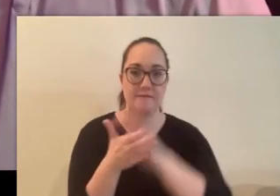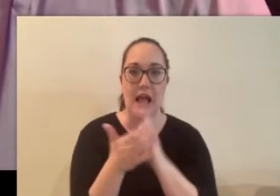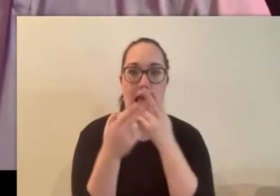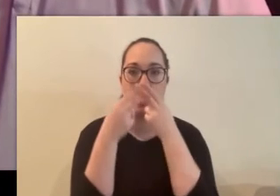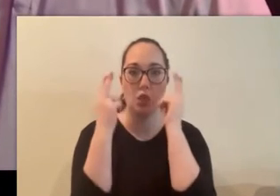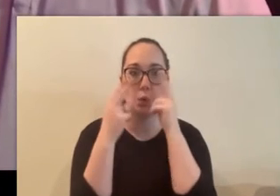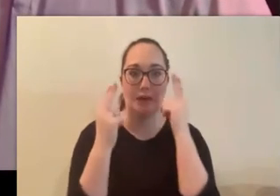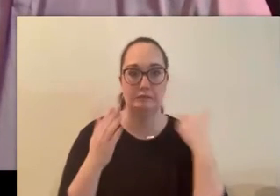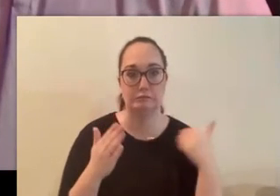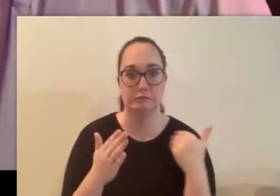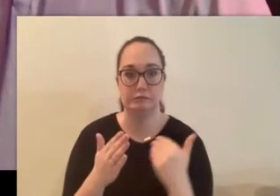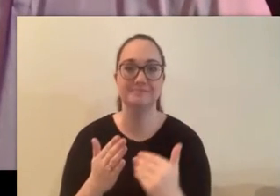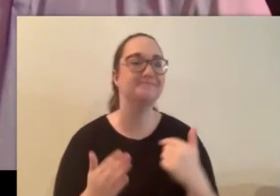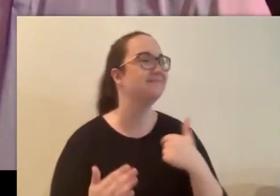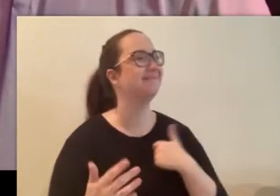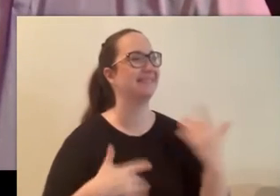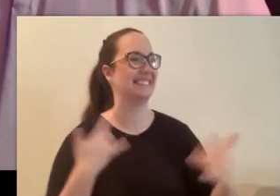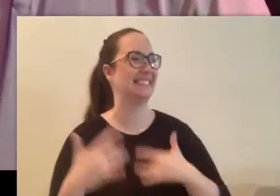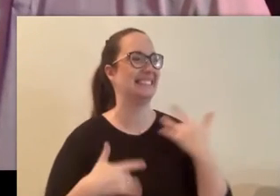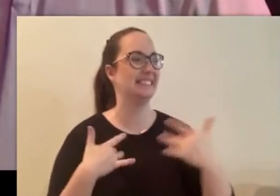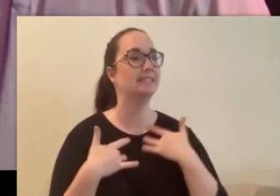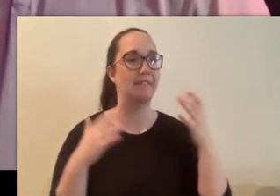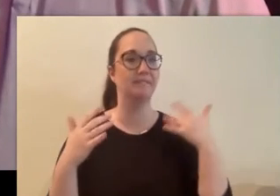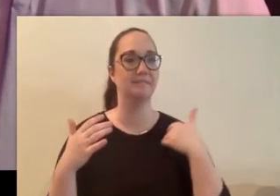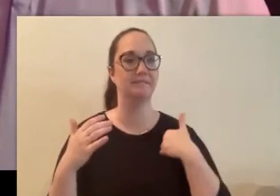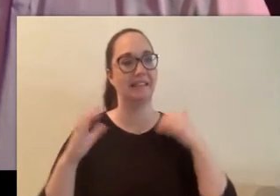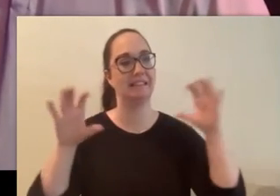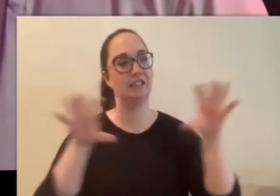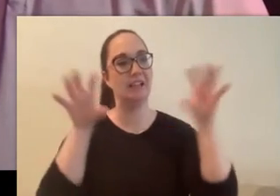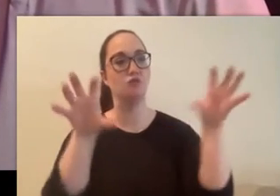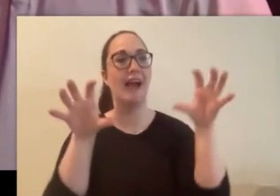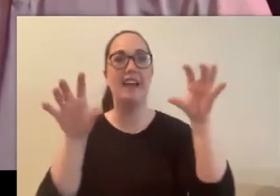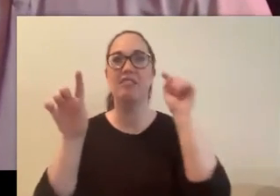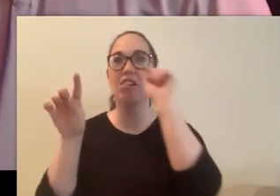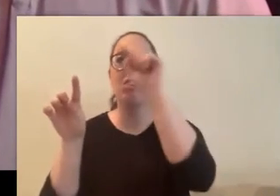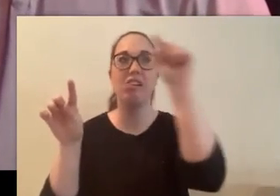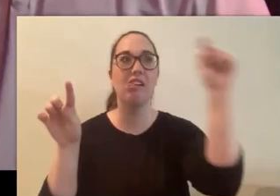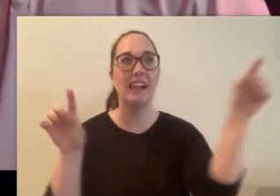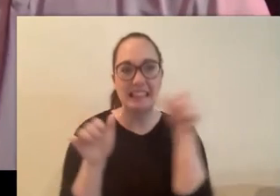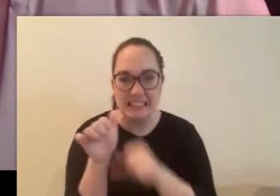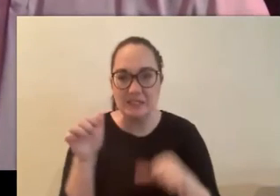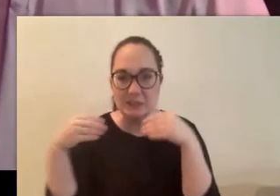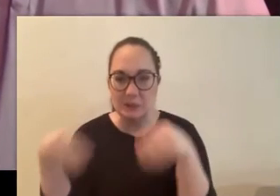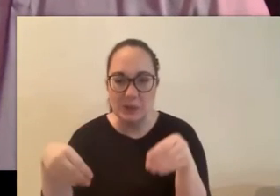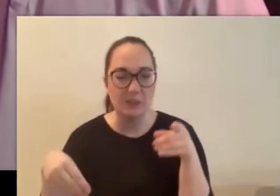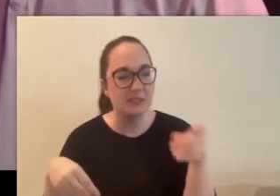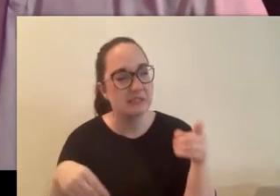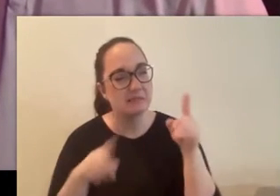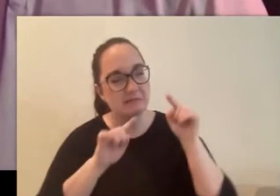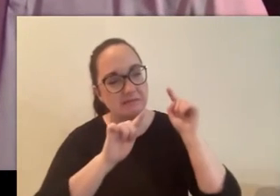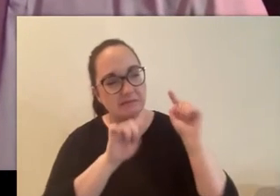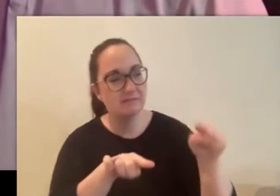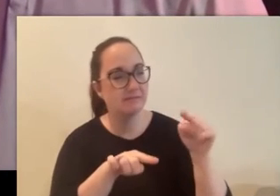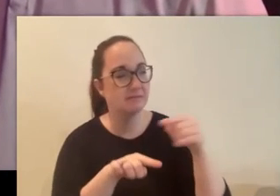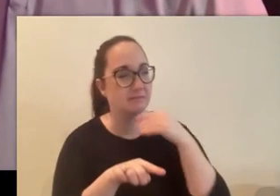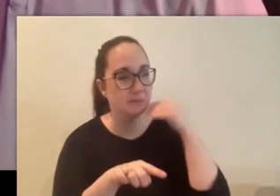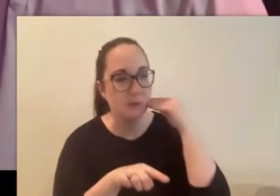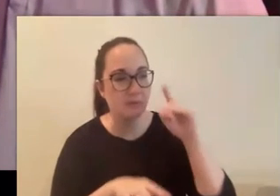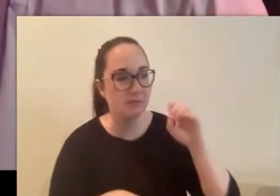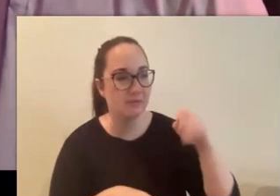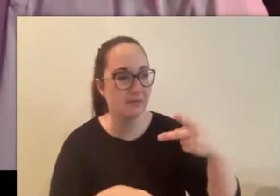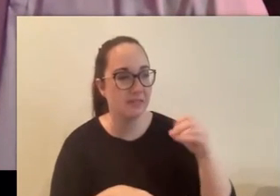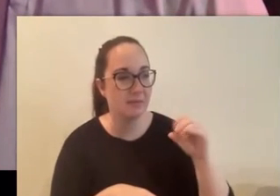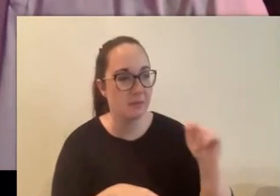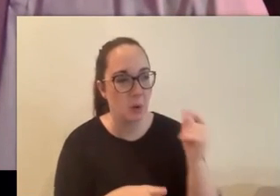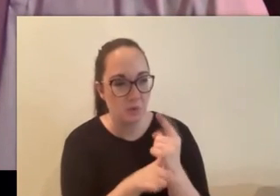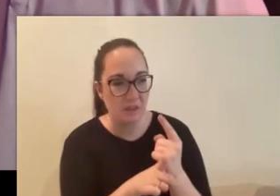so excited there are decorations at every store right now like literally even what'd say home depot the other day you went to home depot and literally you walk in and